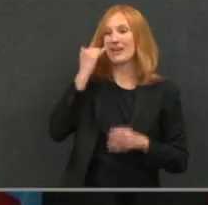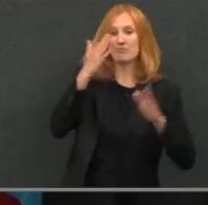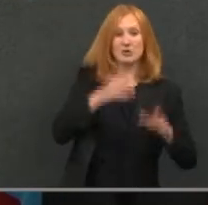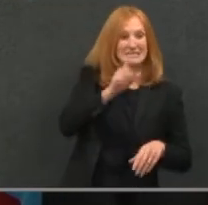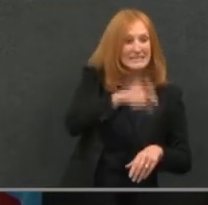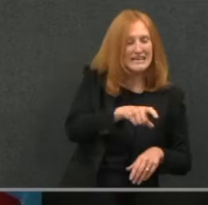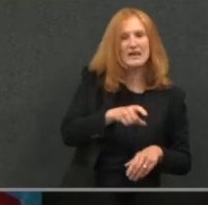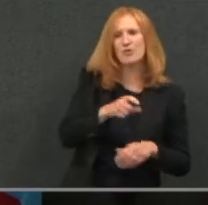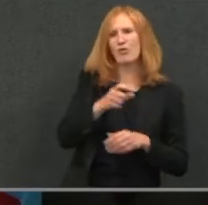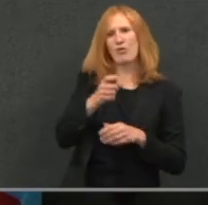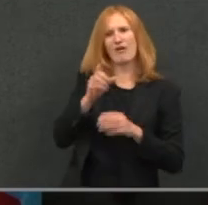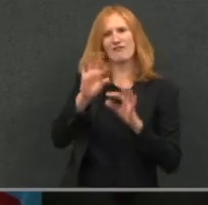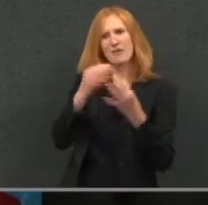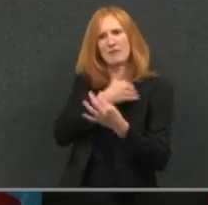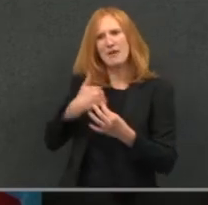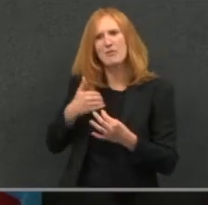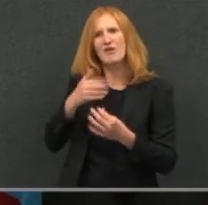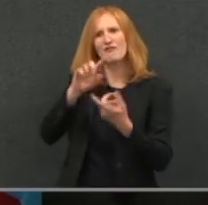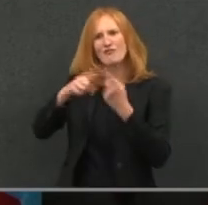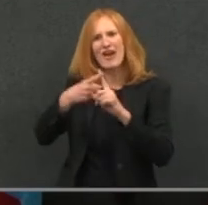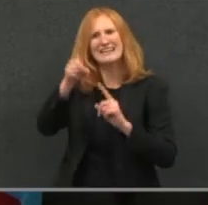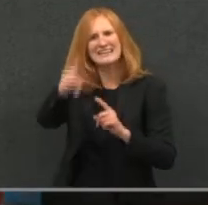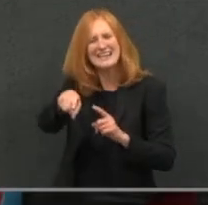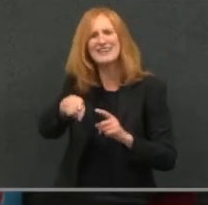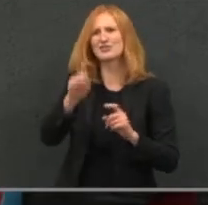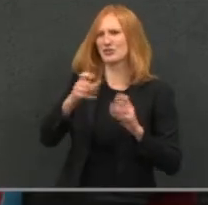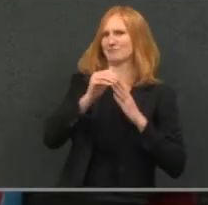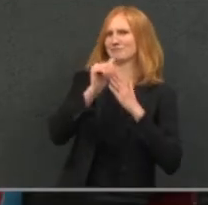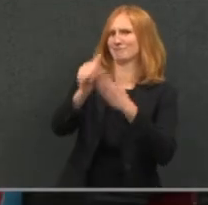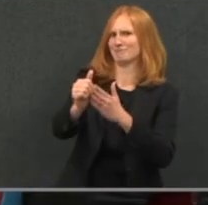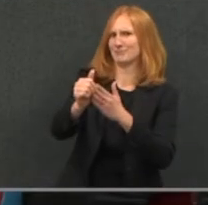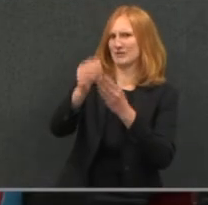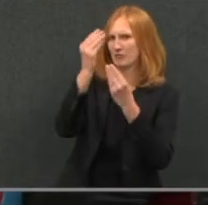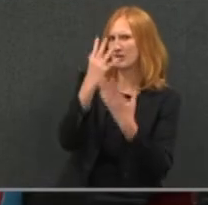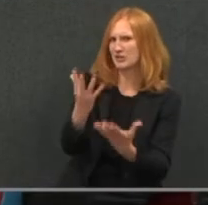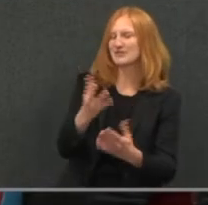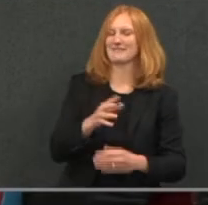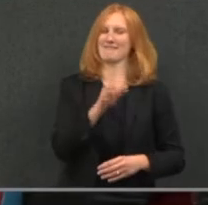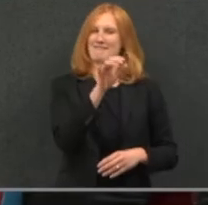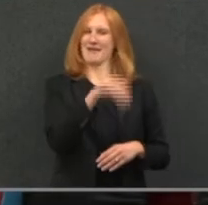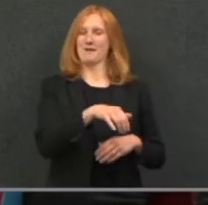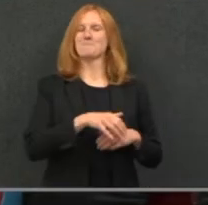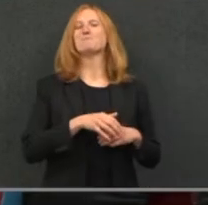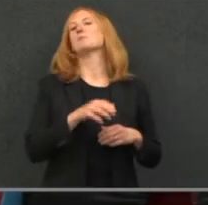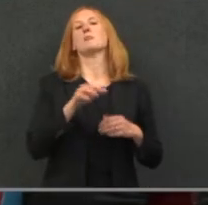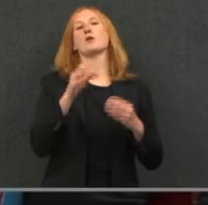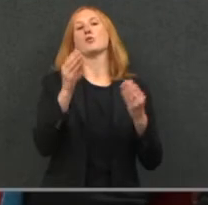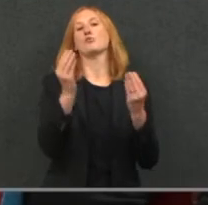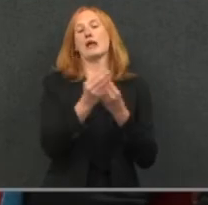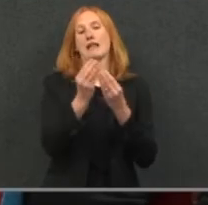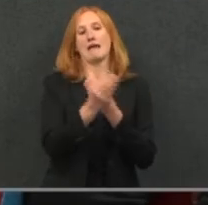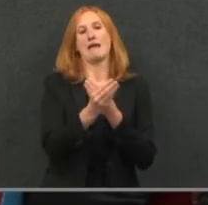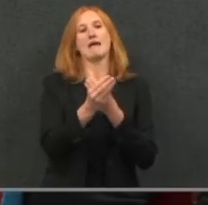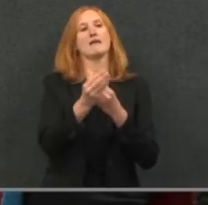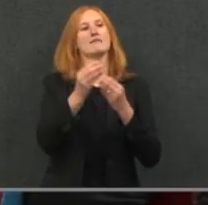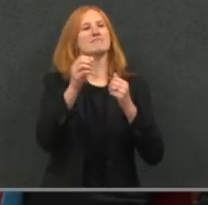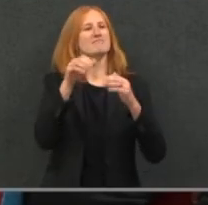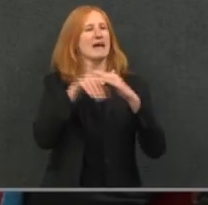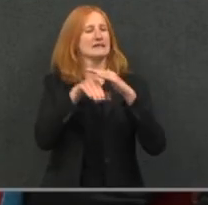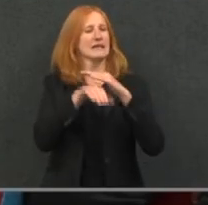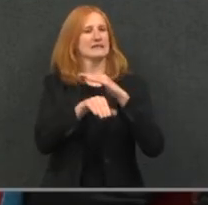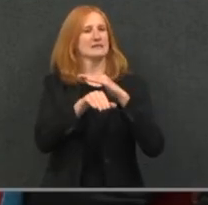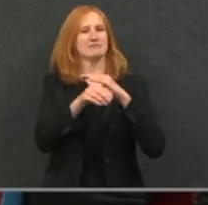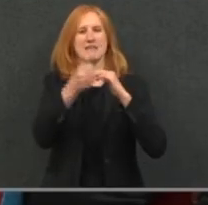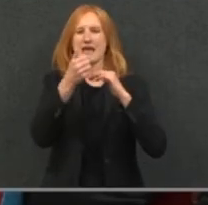one that needs it, let's get them in the right direction. Certainly. So, the Relay can be accessed by